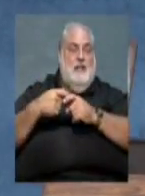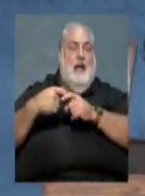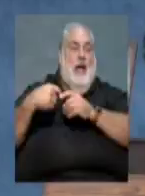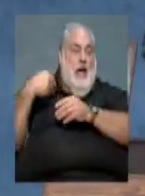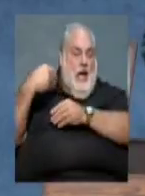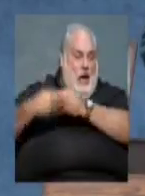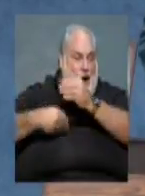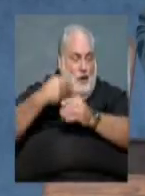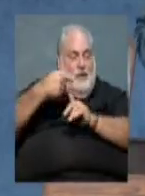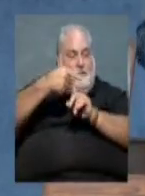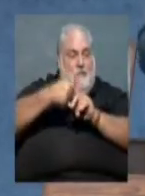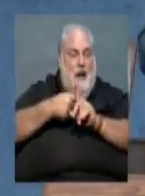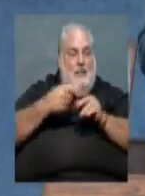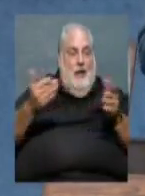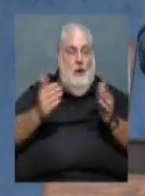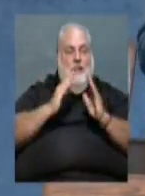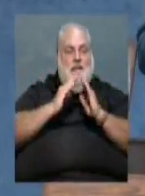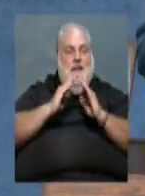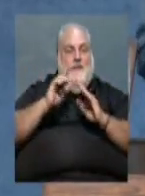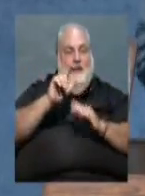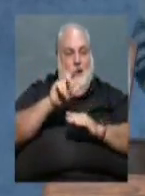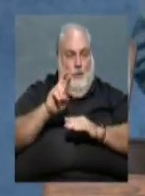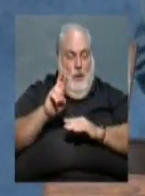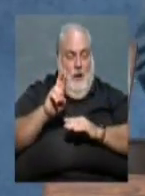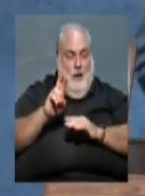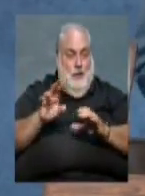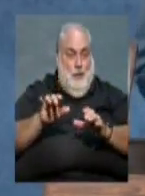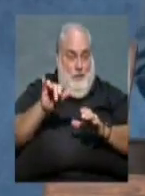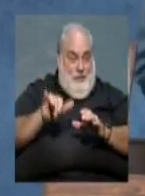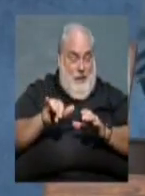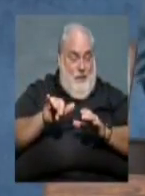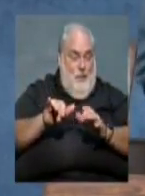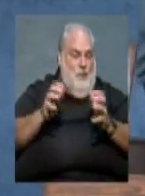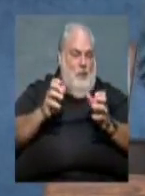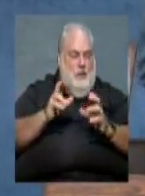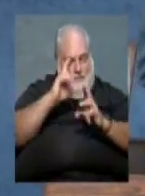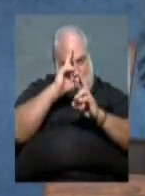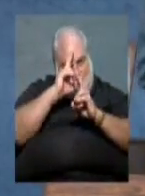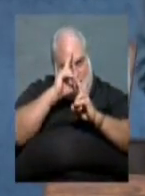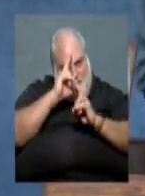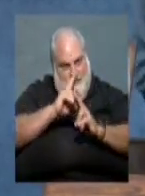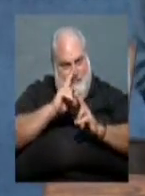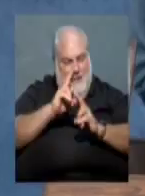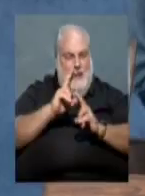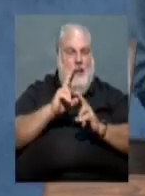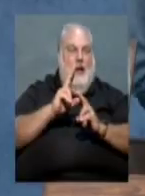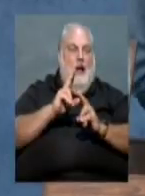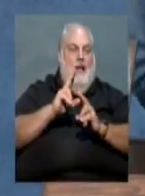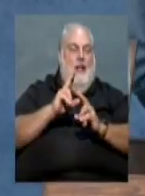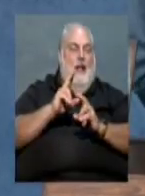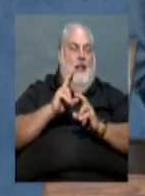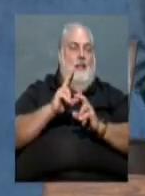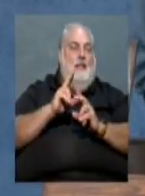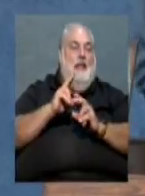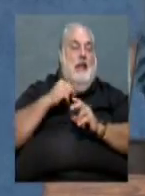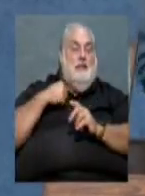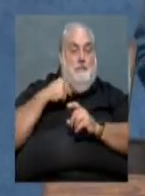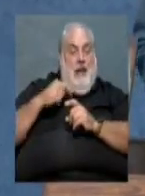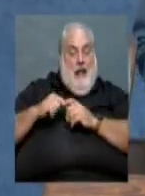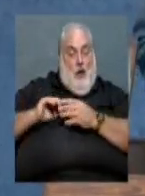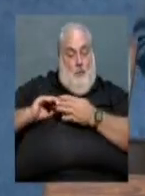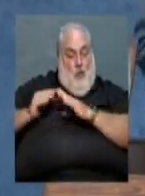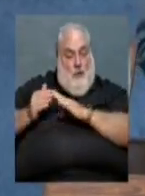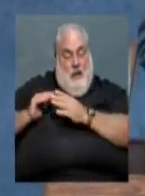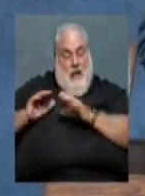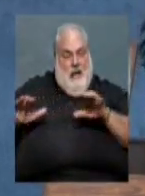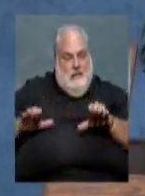for the city of Little Rock as well. In doing so, we recognize the significant contribution that Hispanic individuals have made